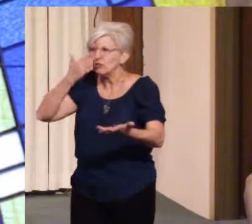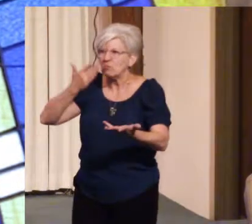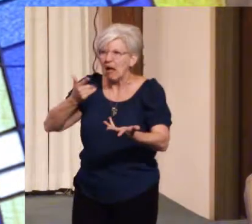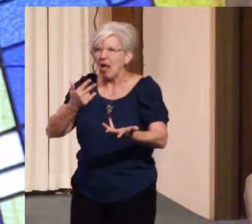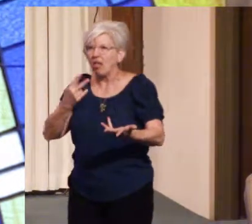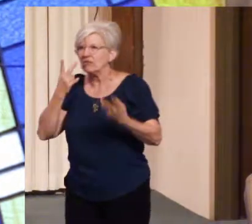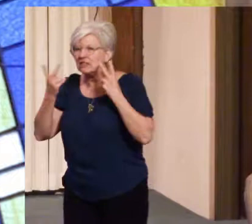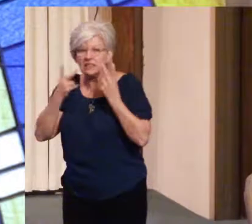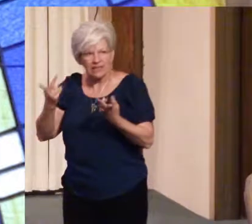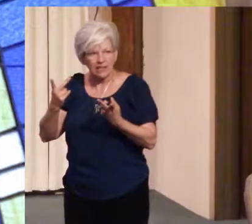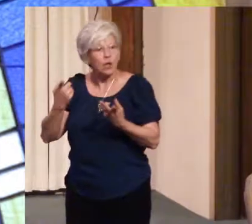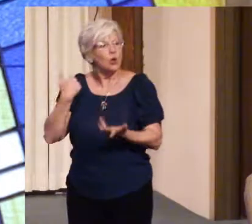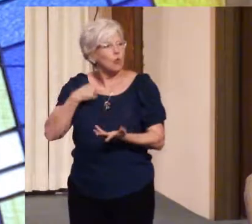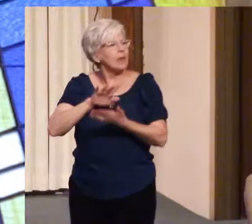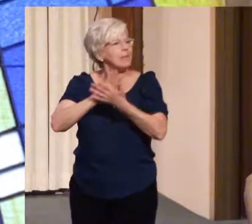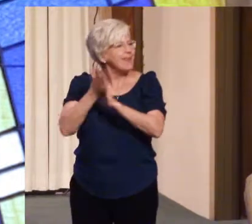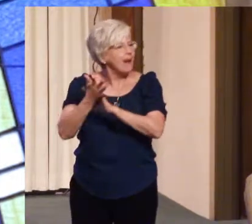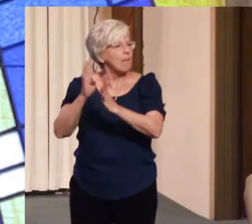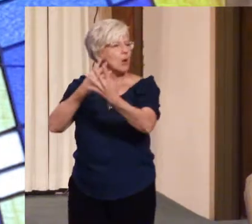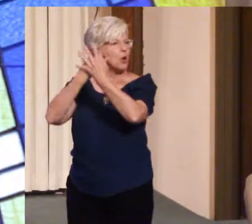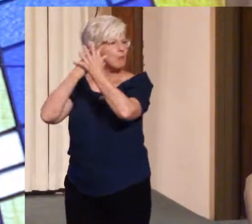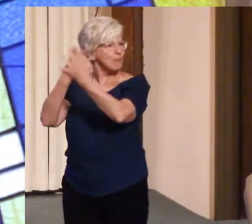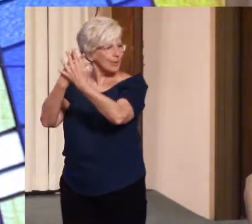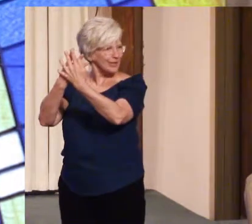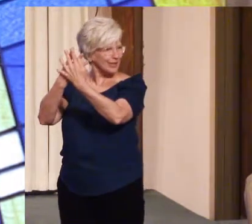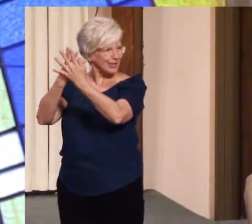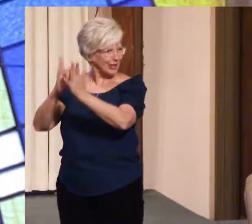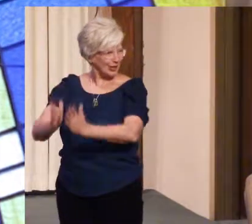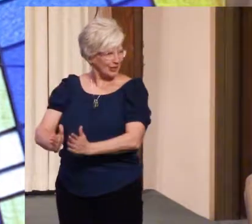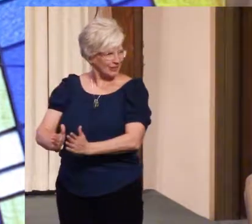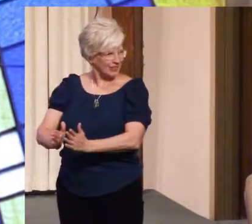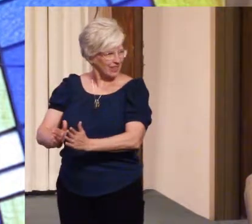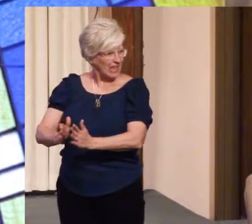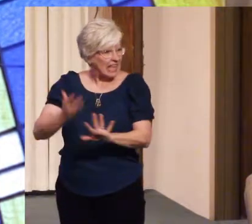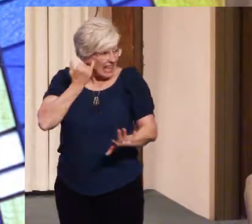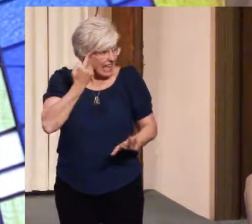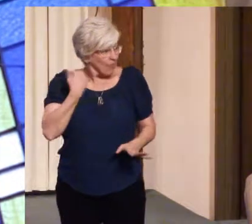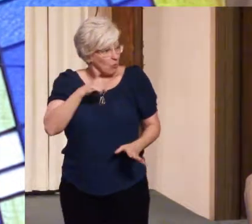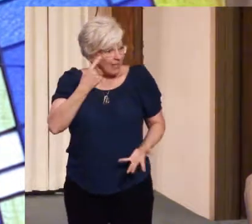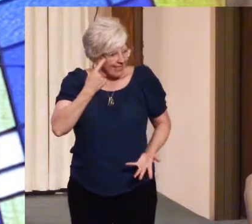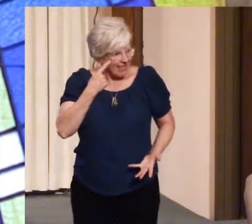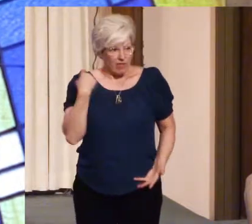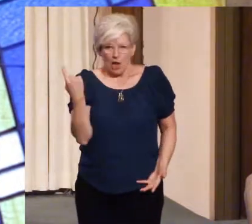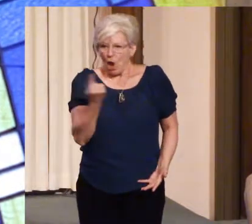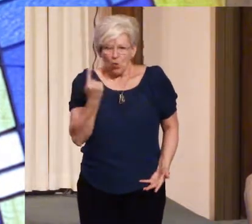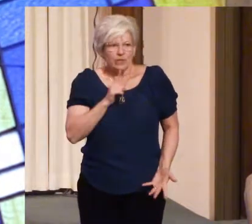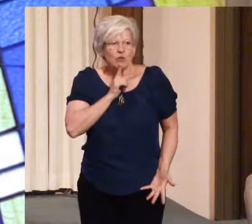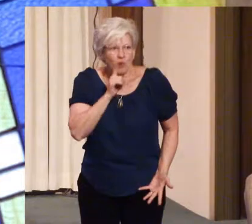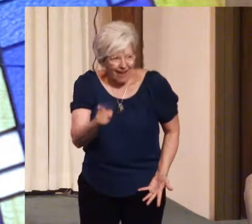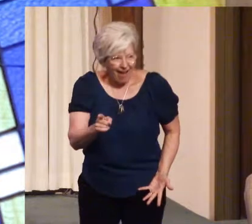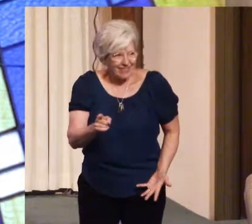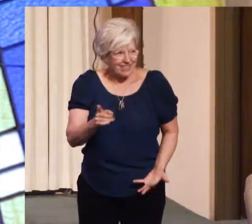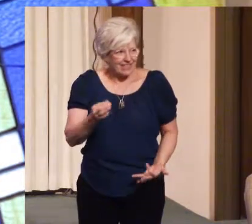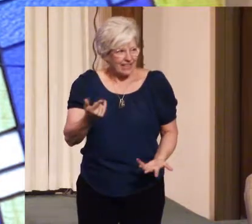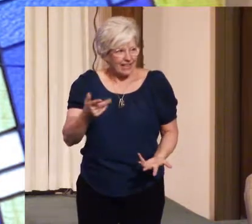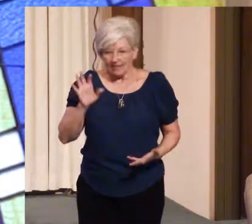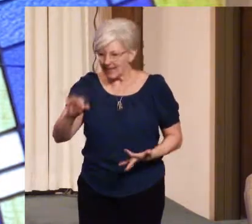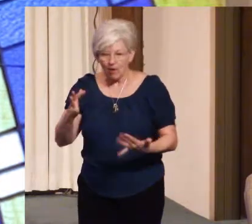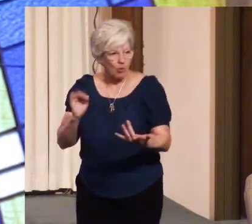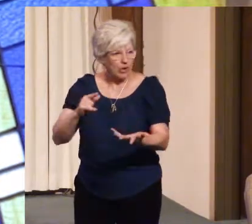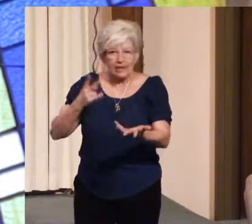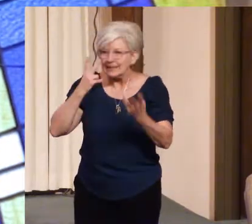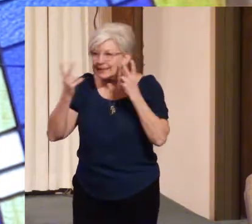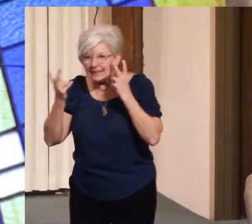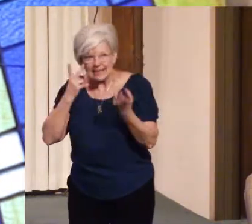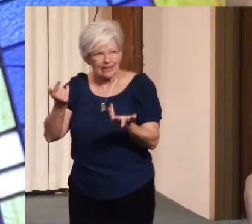When we think that the only reality is that that we can see and touch and taste and move